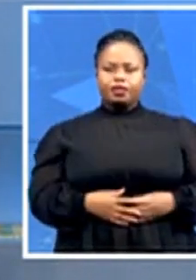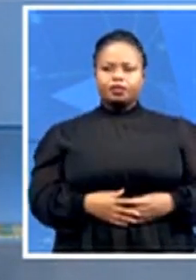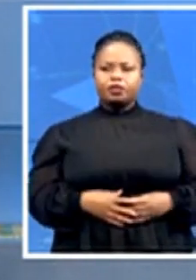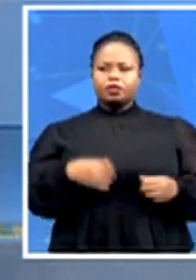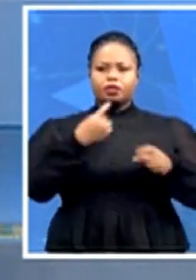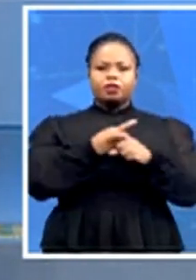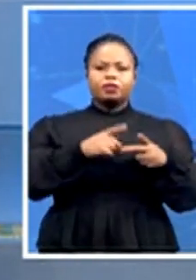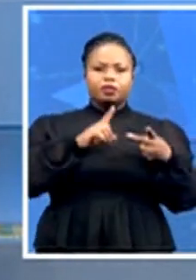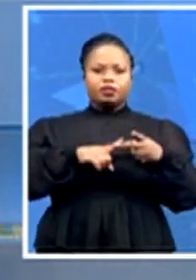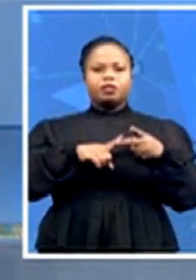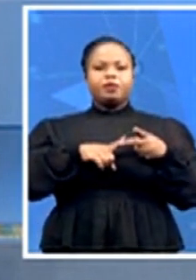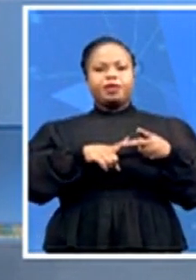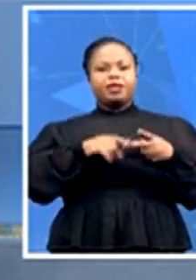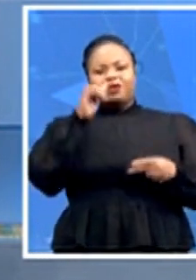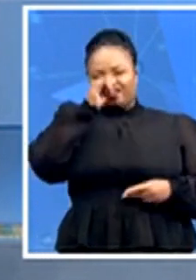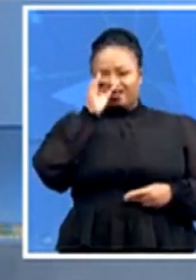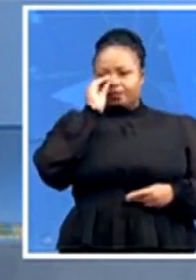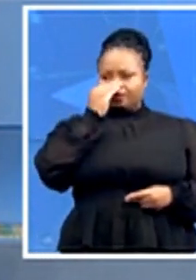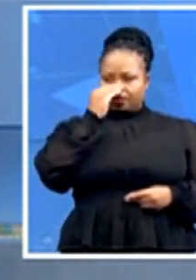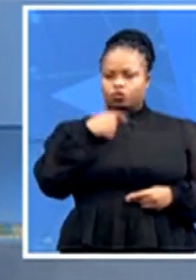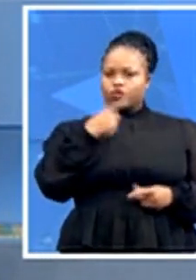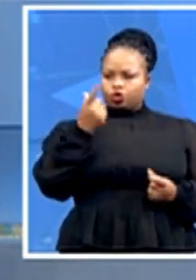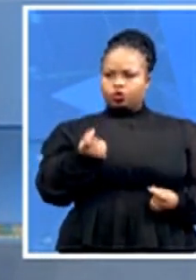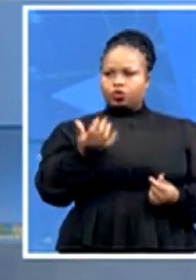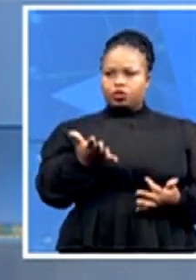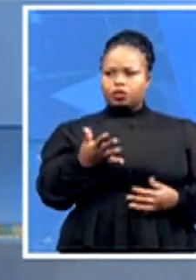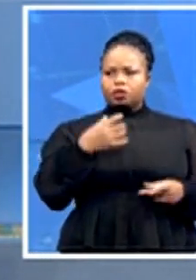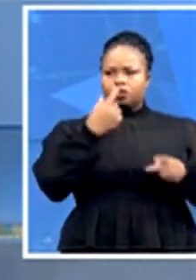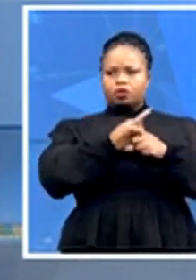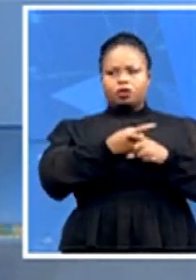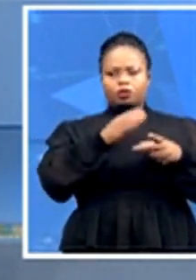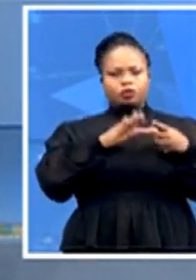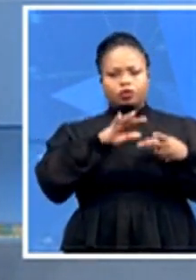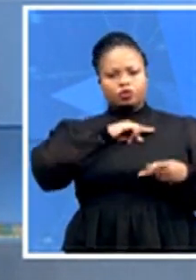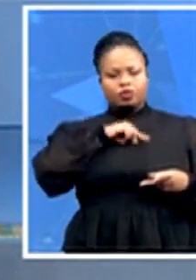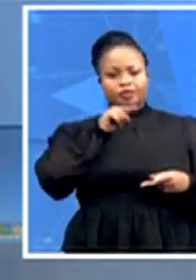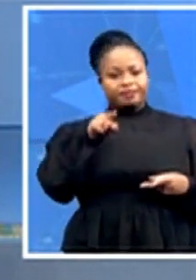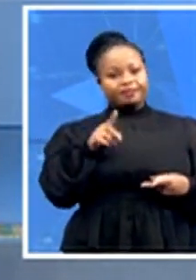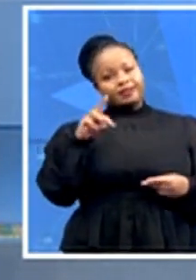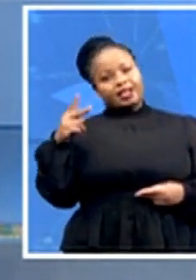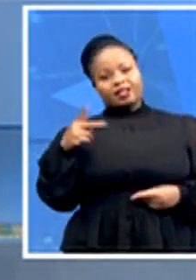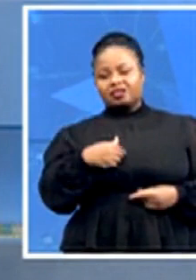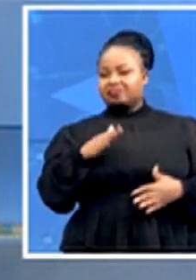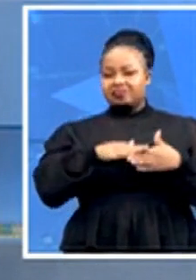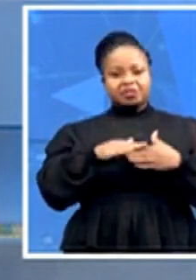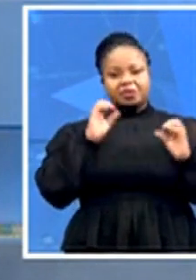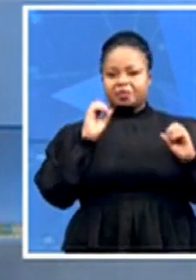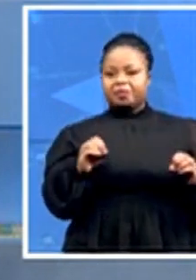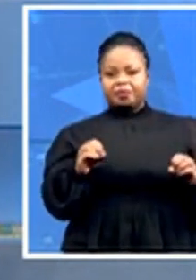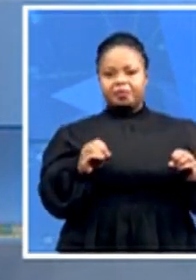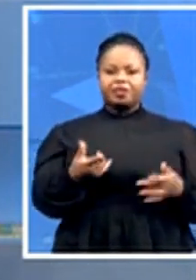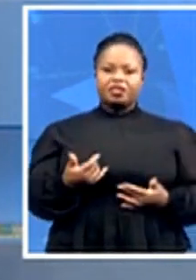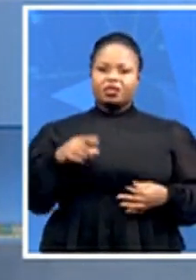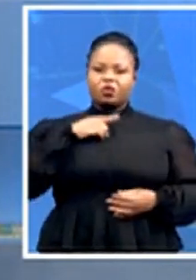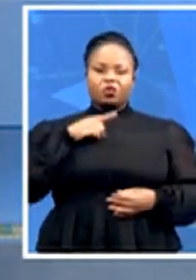comes in the wake of the arrest of some residents this week, allegedly without any reason that they were aware of. Some